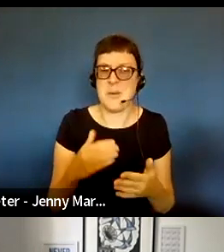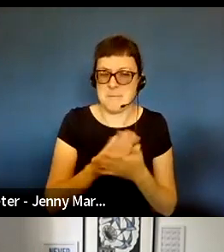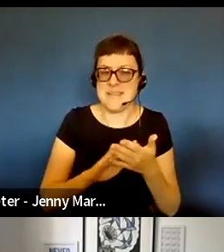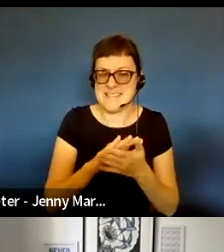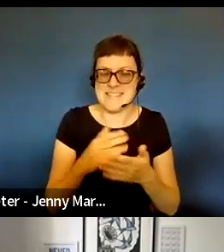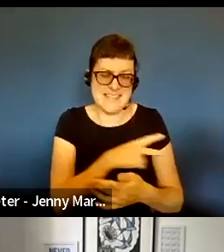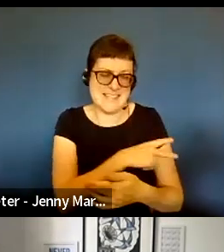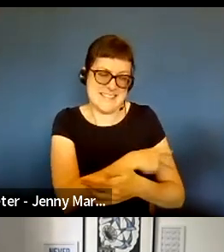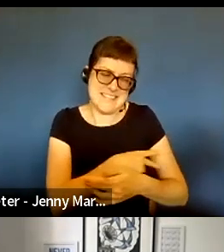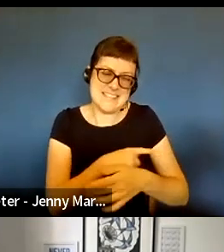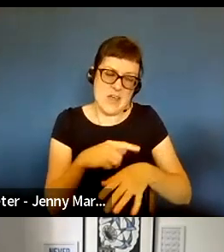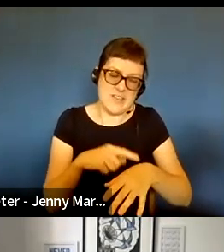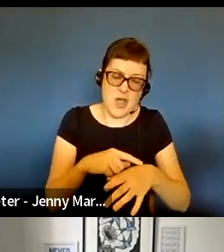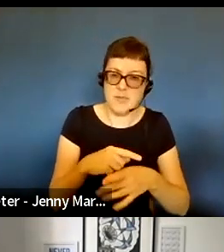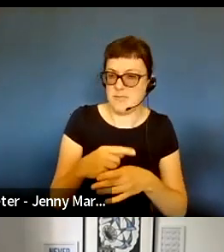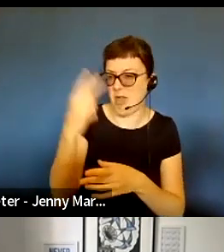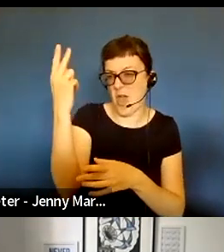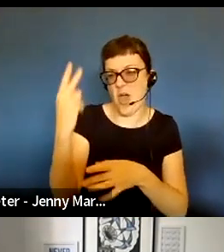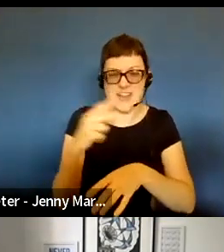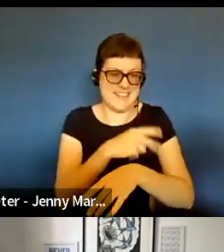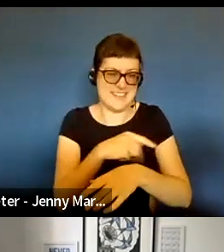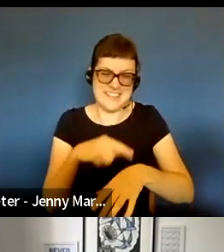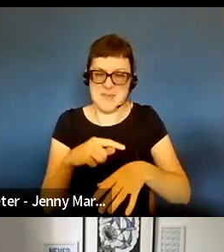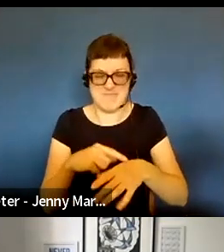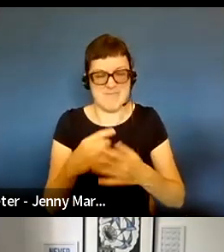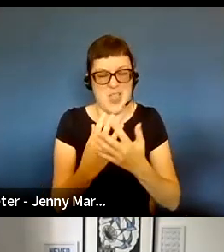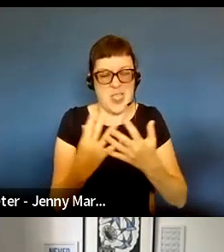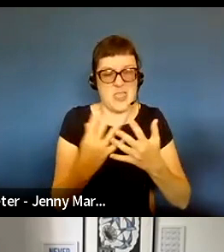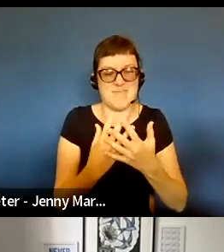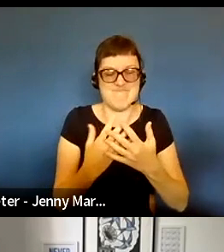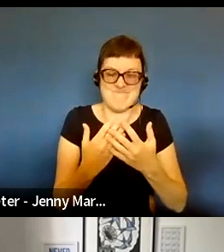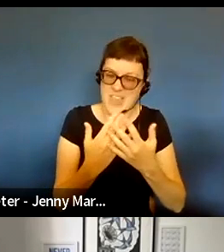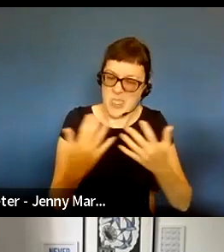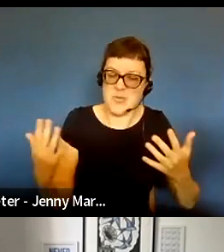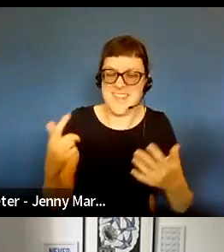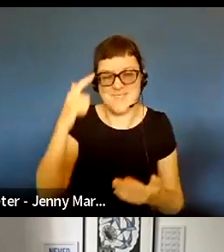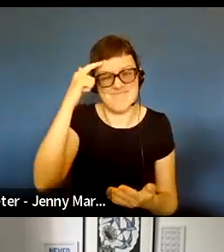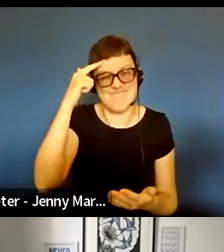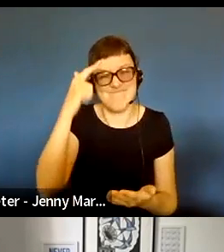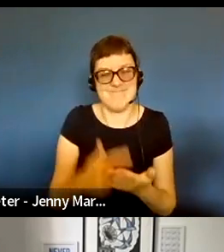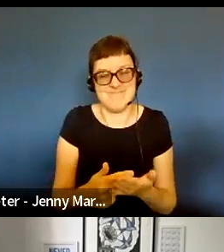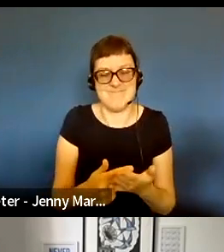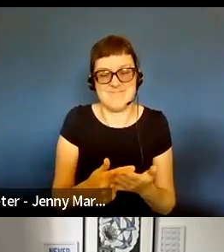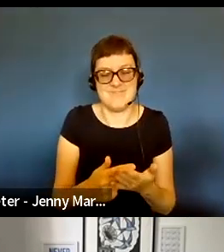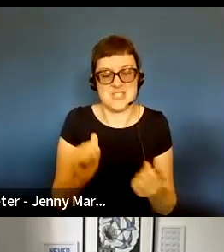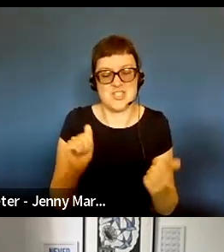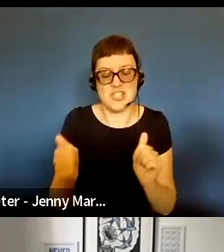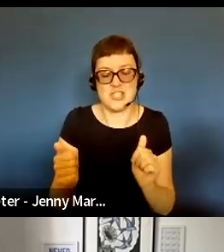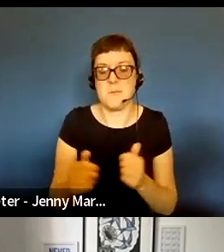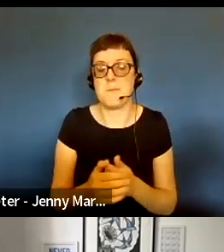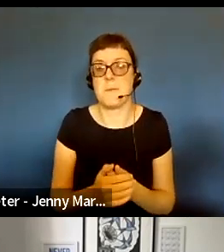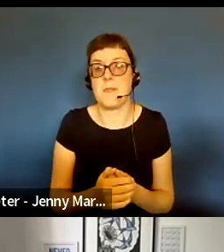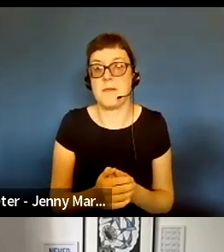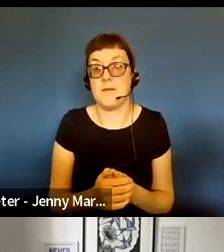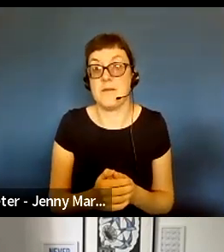both sides of the coin, but especially for artists, was really clear. So in a